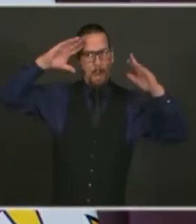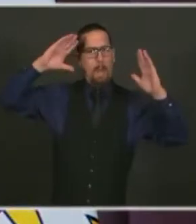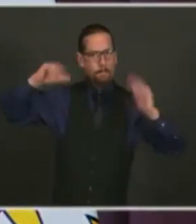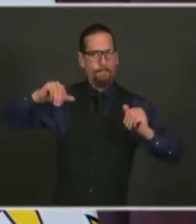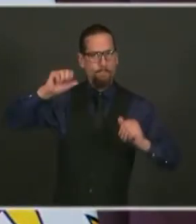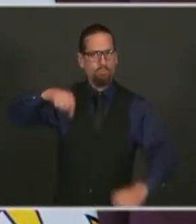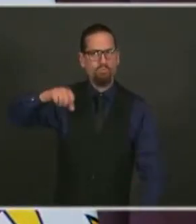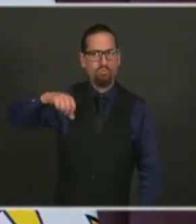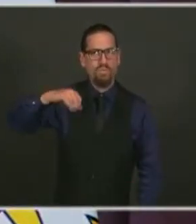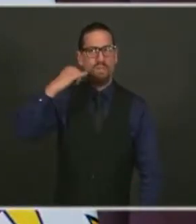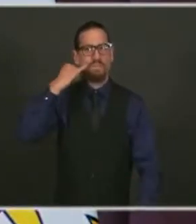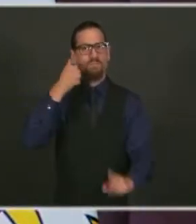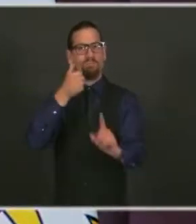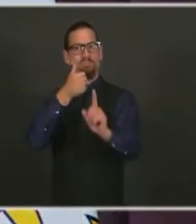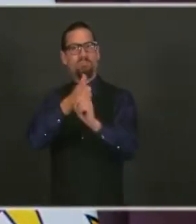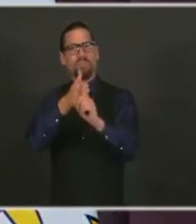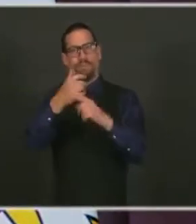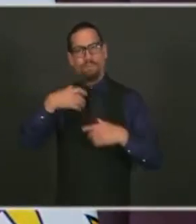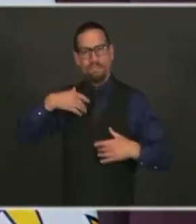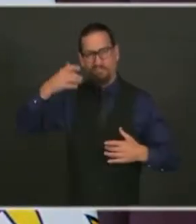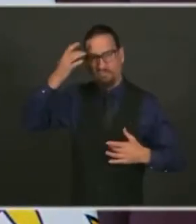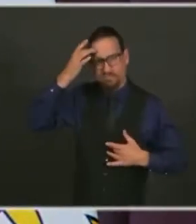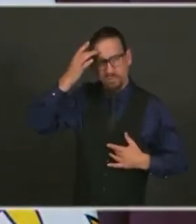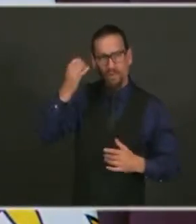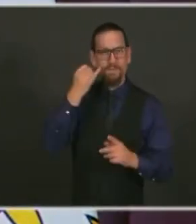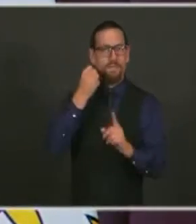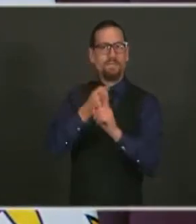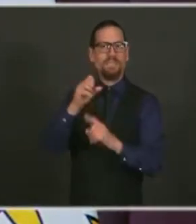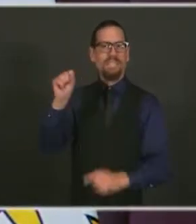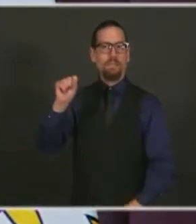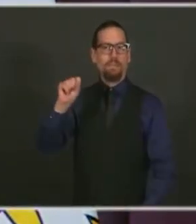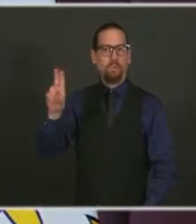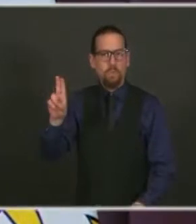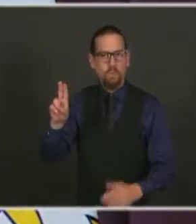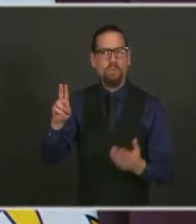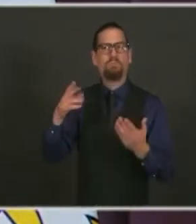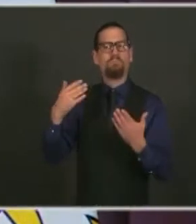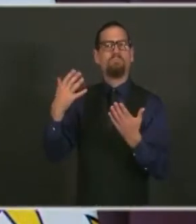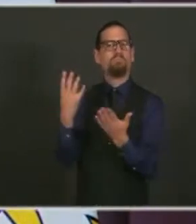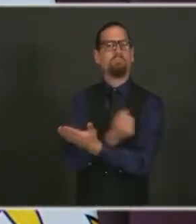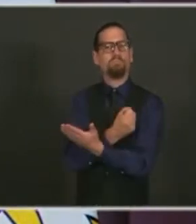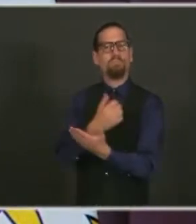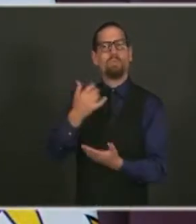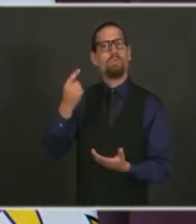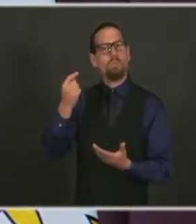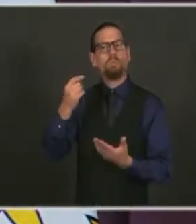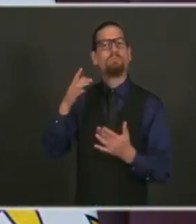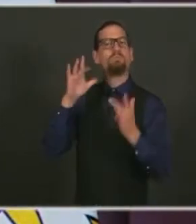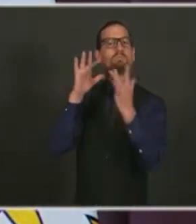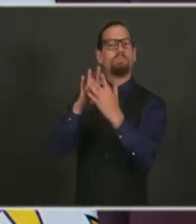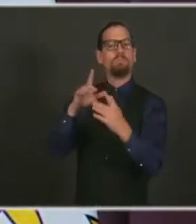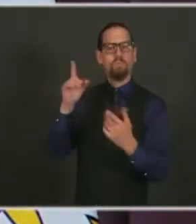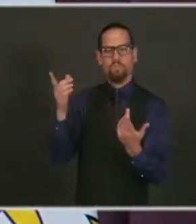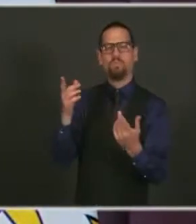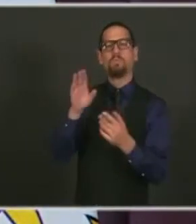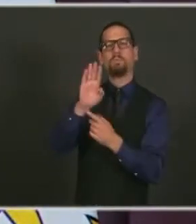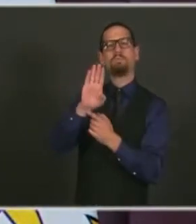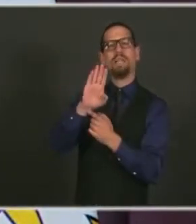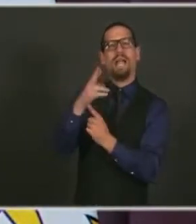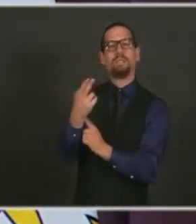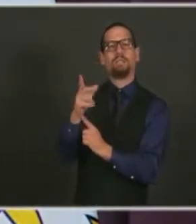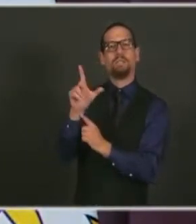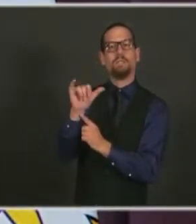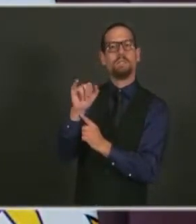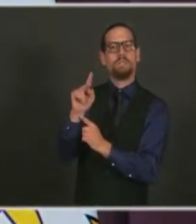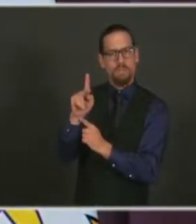BH Link is open and available. This is Rhode Island's 24-7 behavioral health hotline. If you call 401